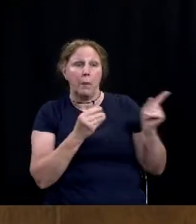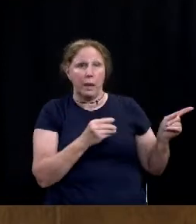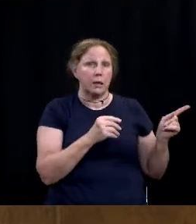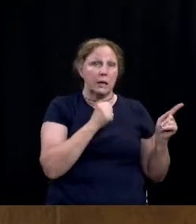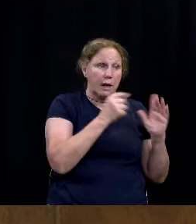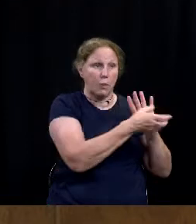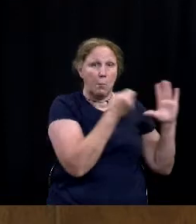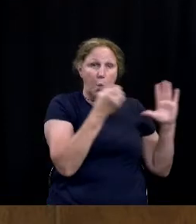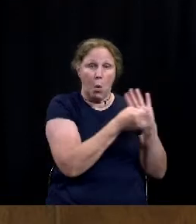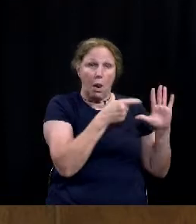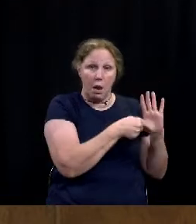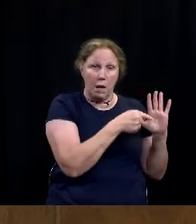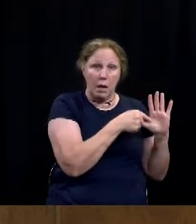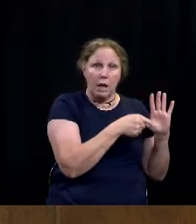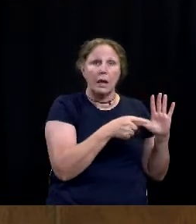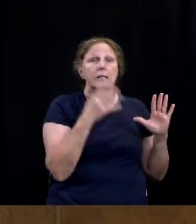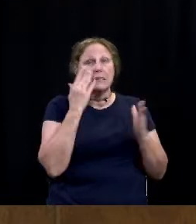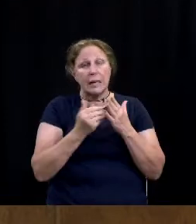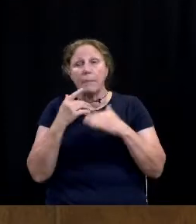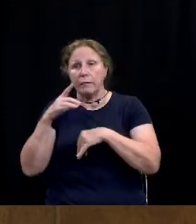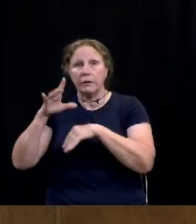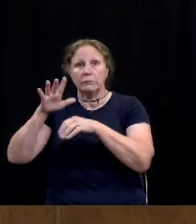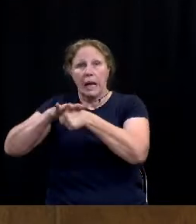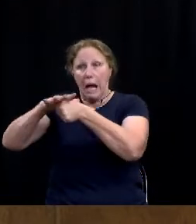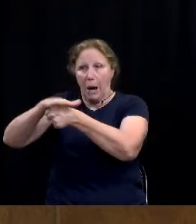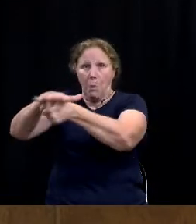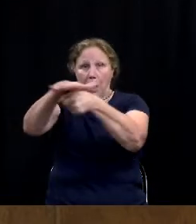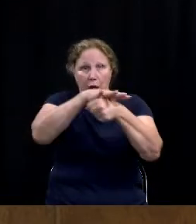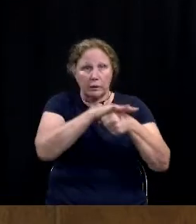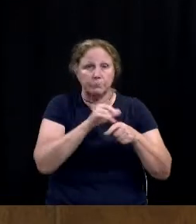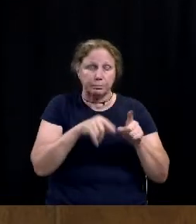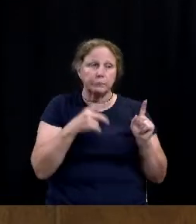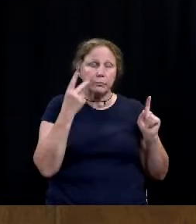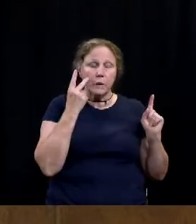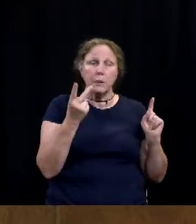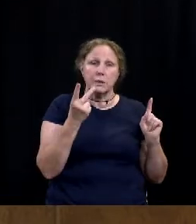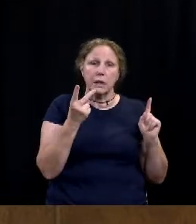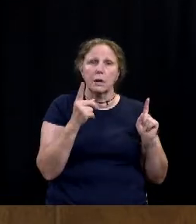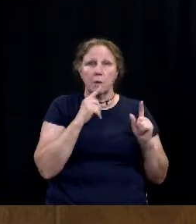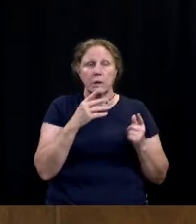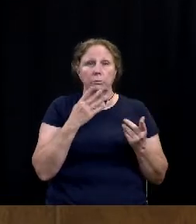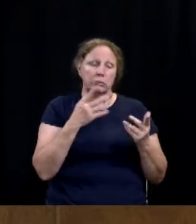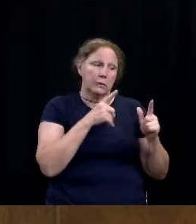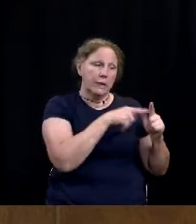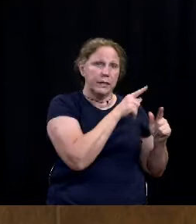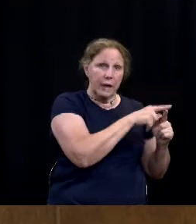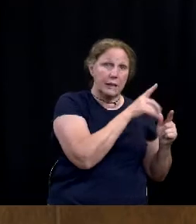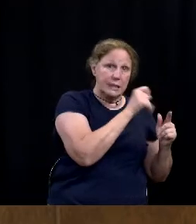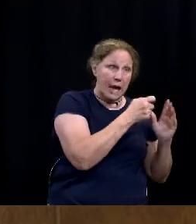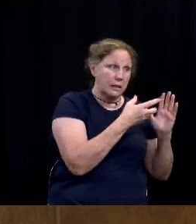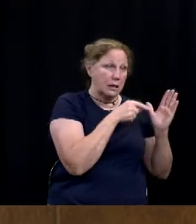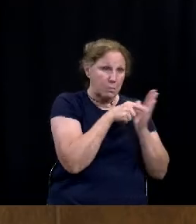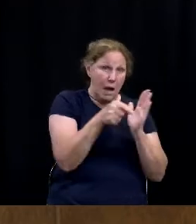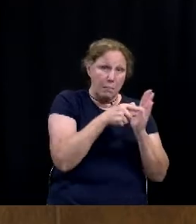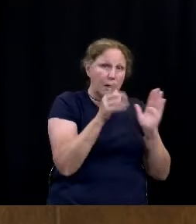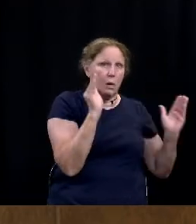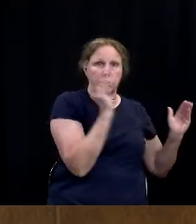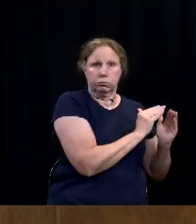is geographical. I get it, but I think ultimately what we'll see is some relief on the property tax side.